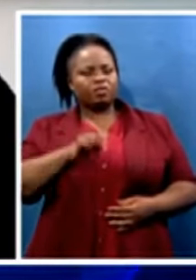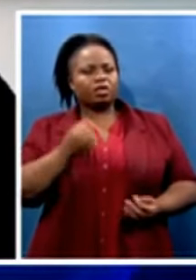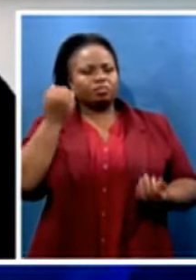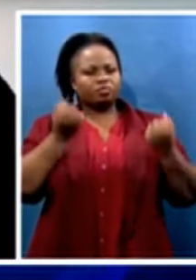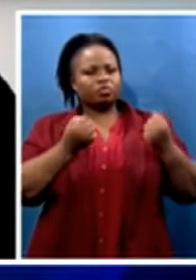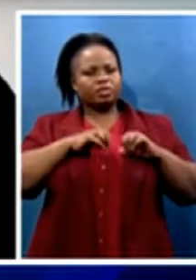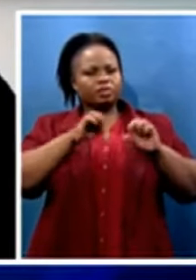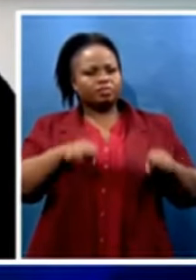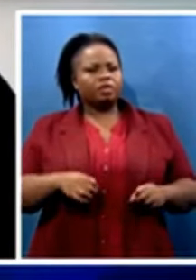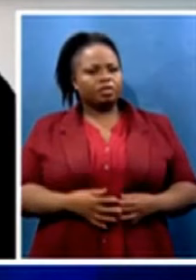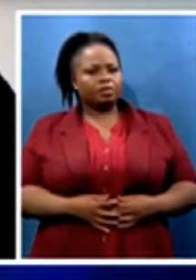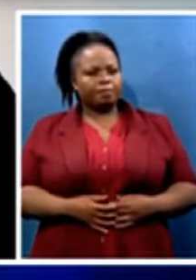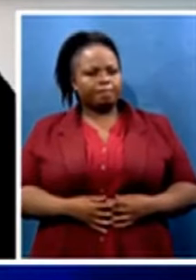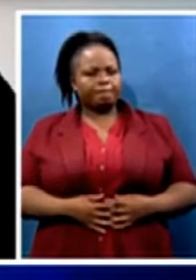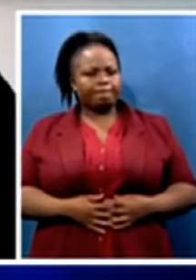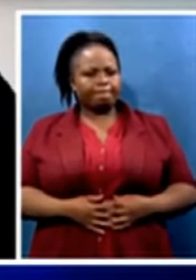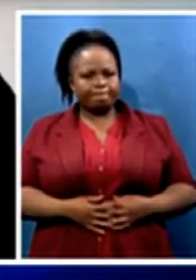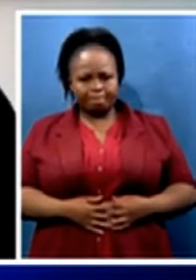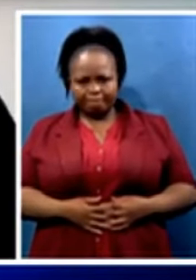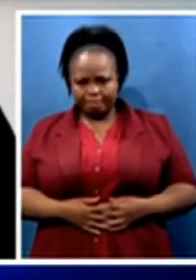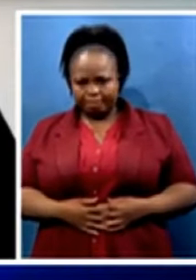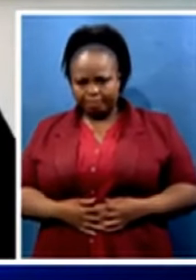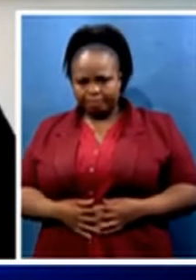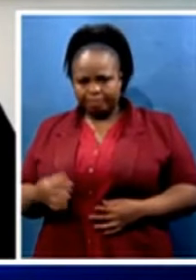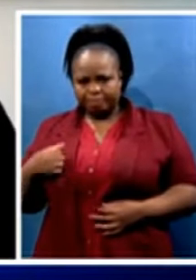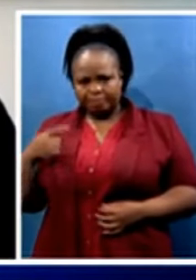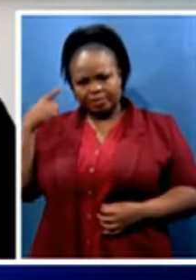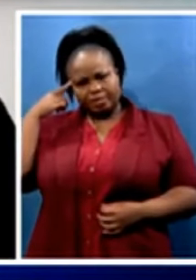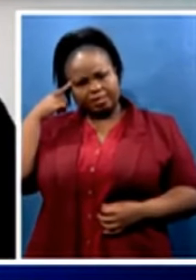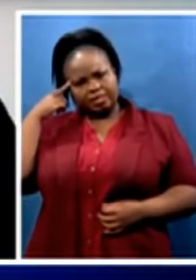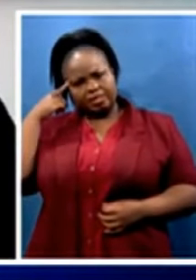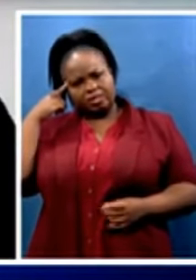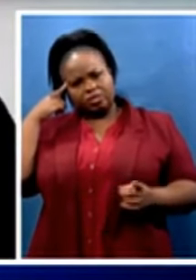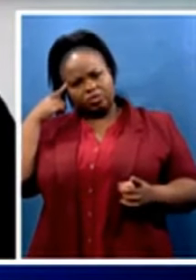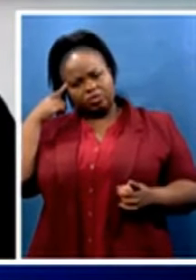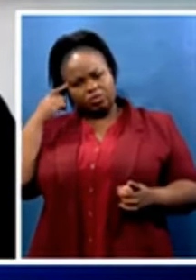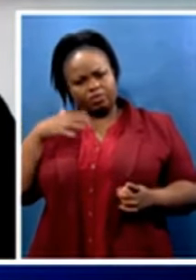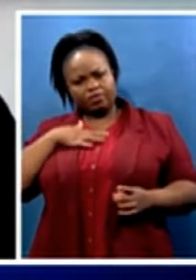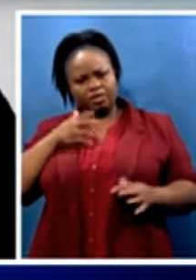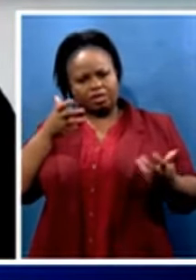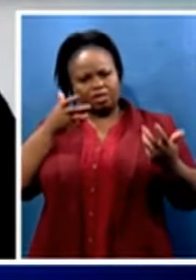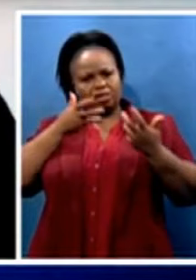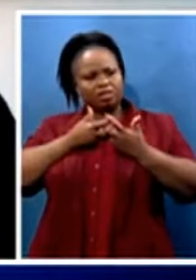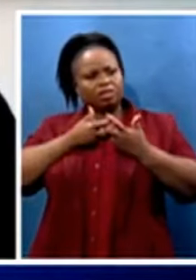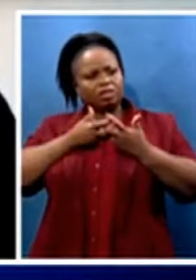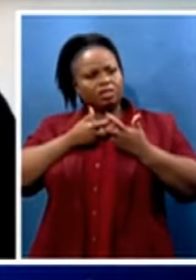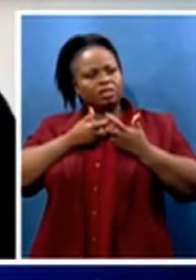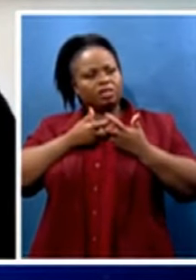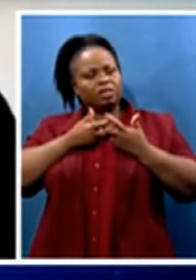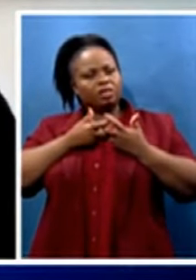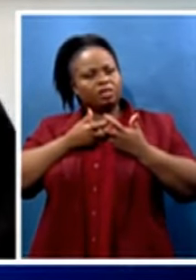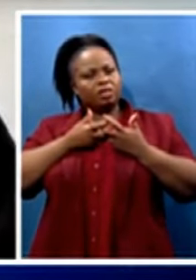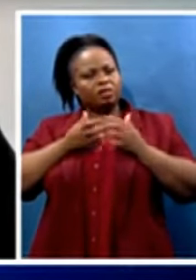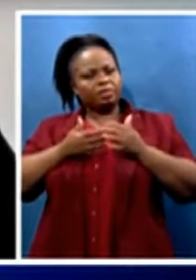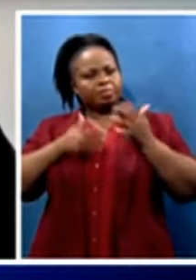No, absolutely. I think that there was a sense of this is a line being drawn in the sand. You know what I mean? And it is a turning point. I think